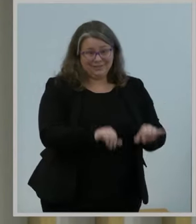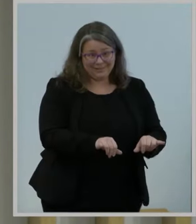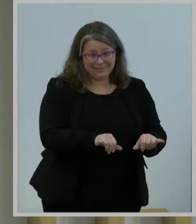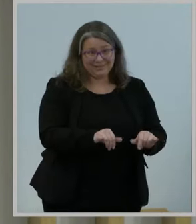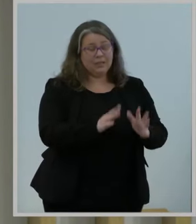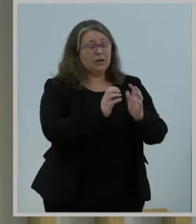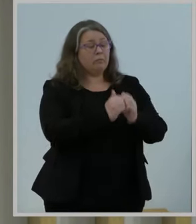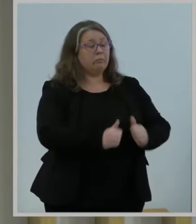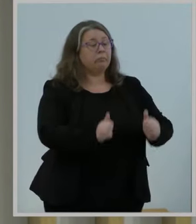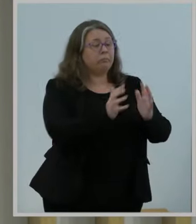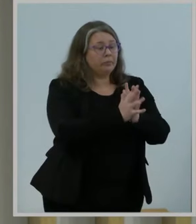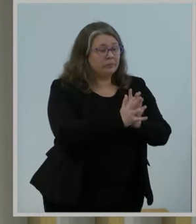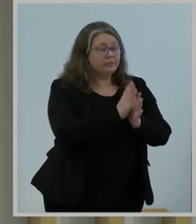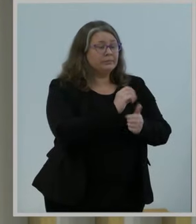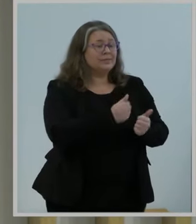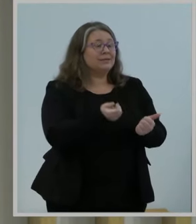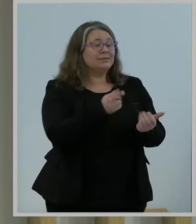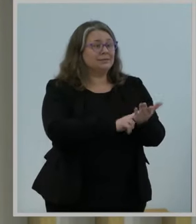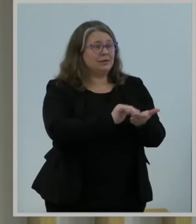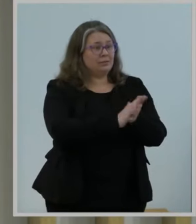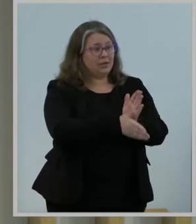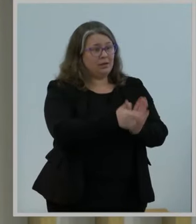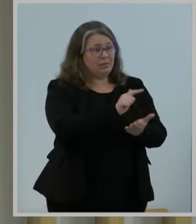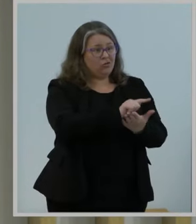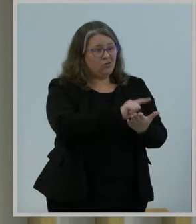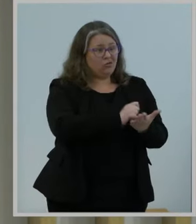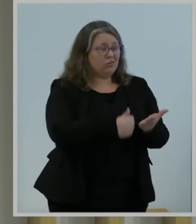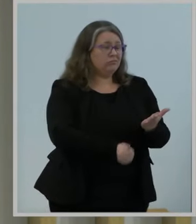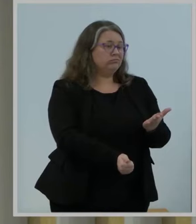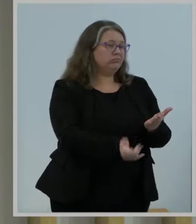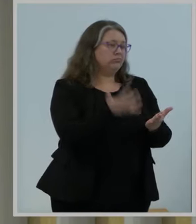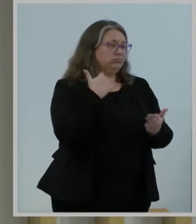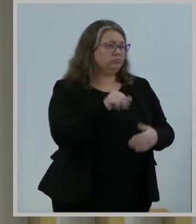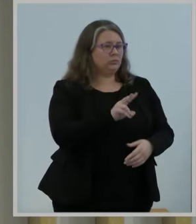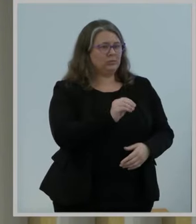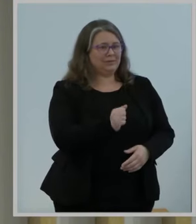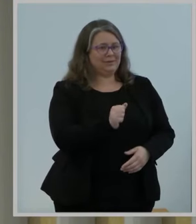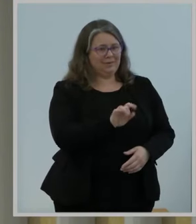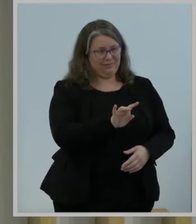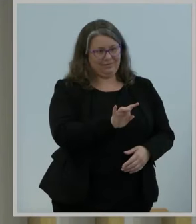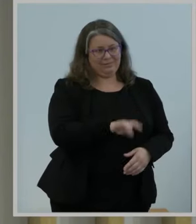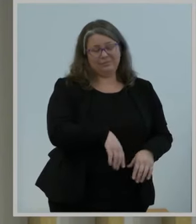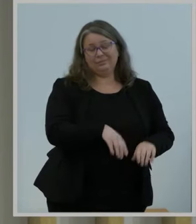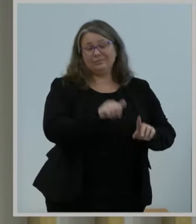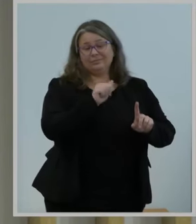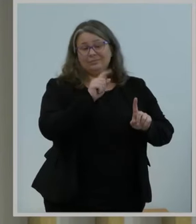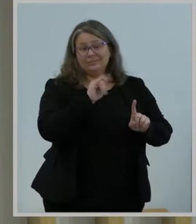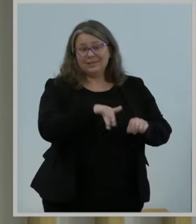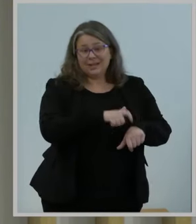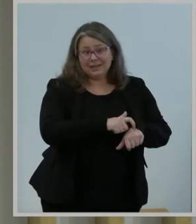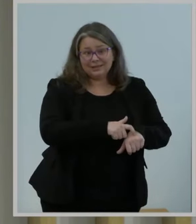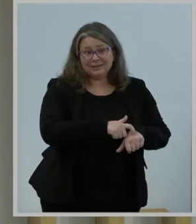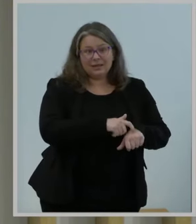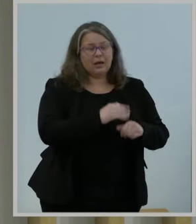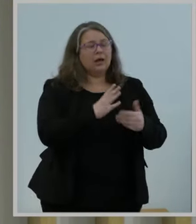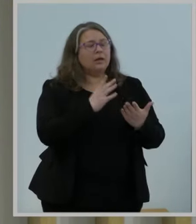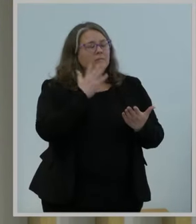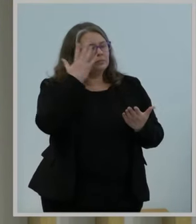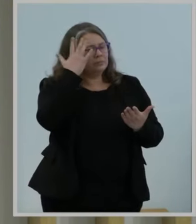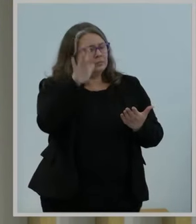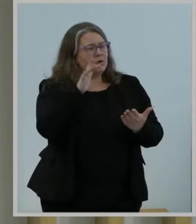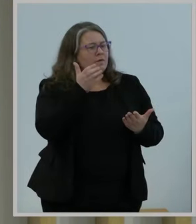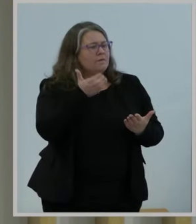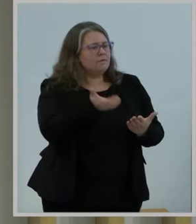The law was passed just as the smartphone era began. It assumes that the warnings we receive on wireless devices